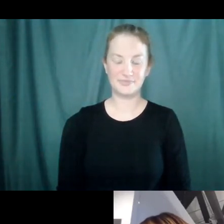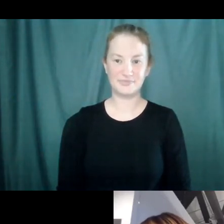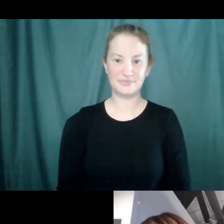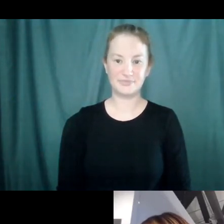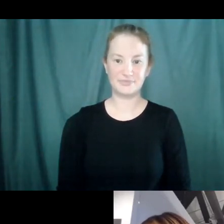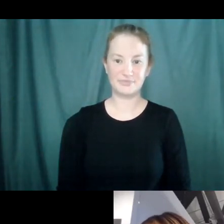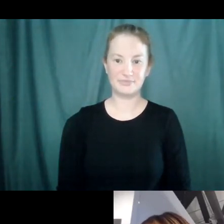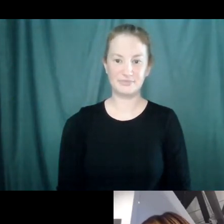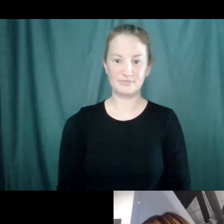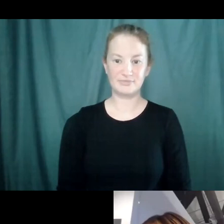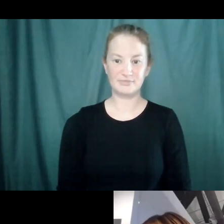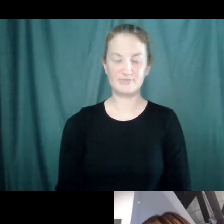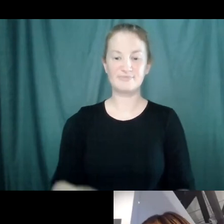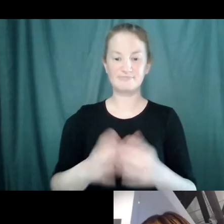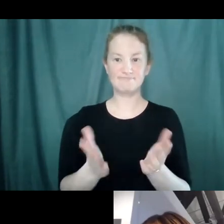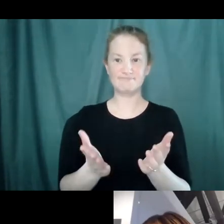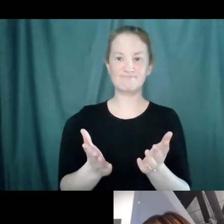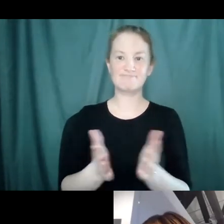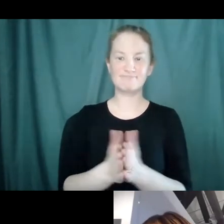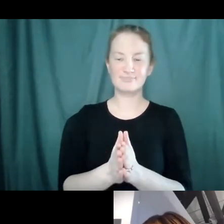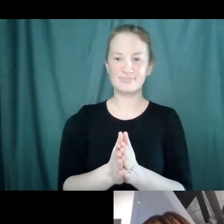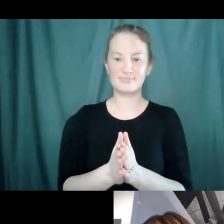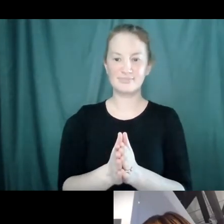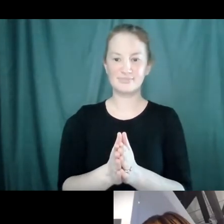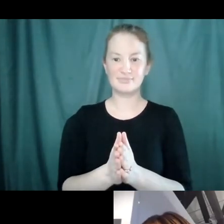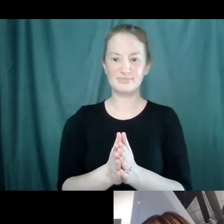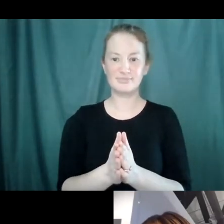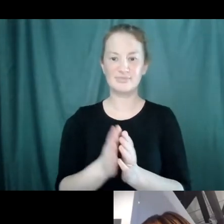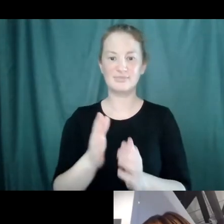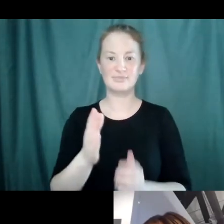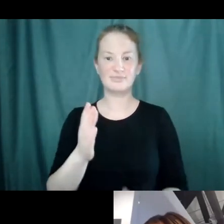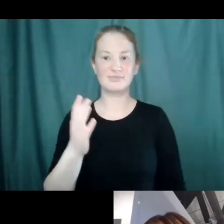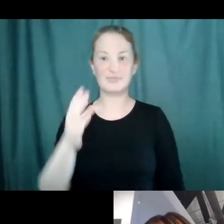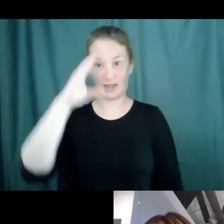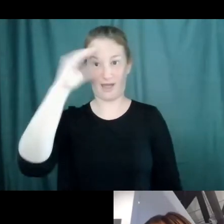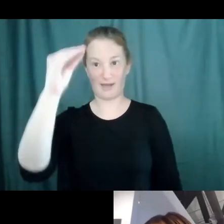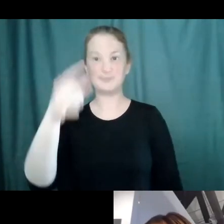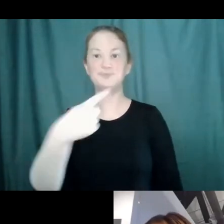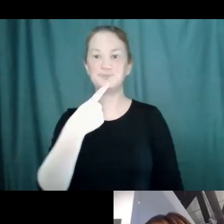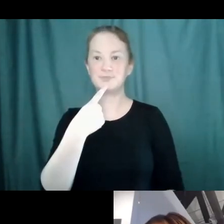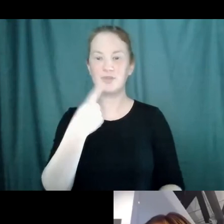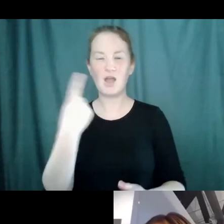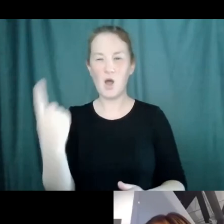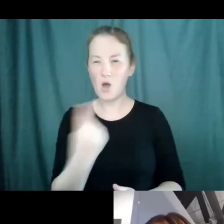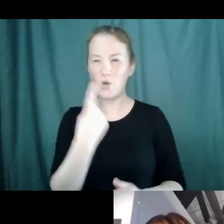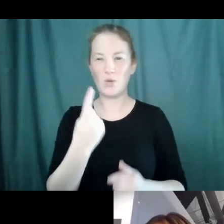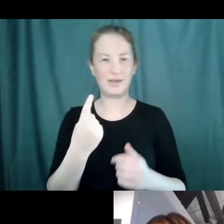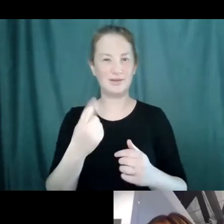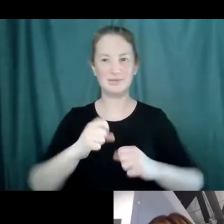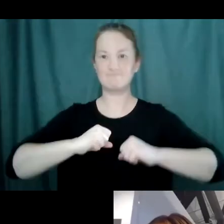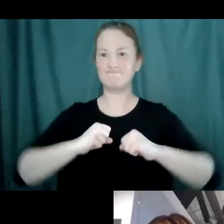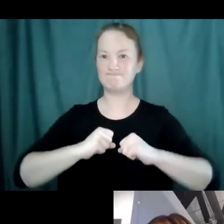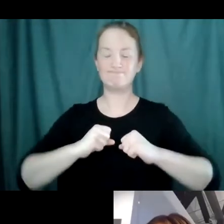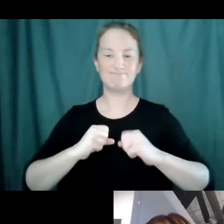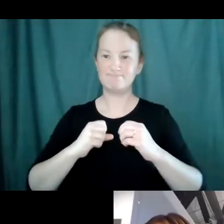What I would say is that there's always room for more, more of you to